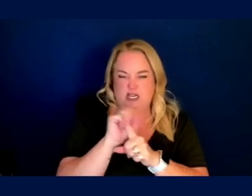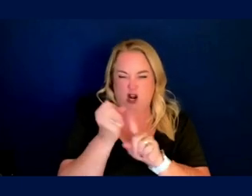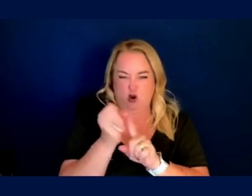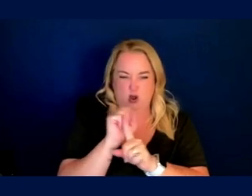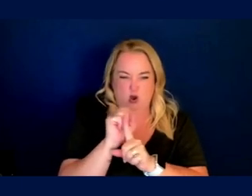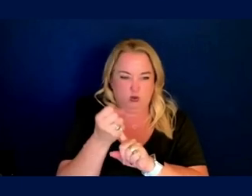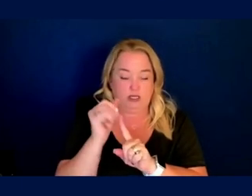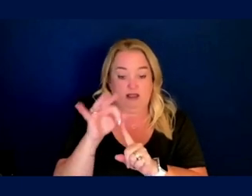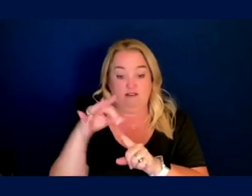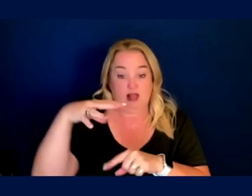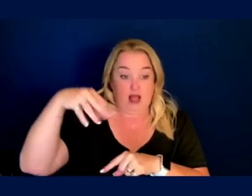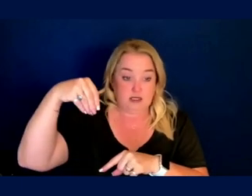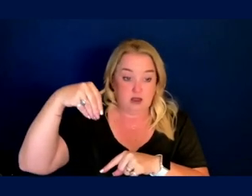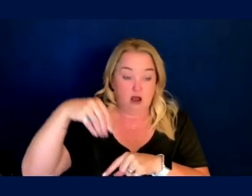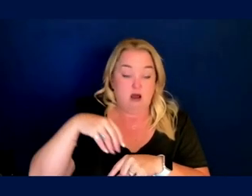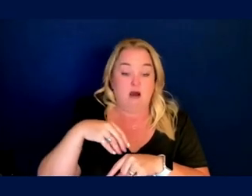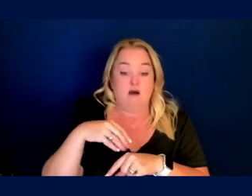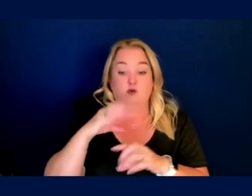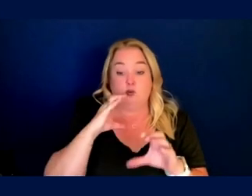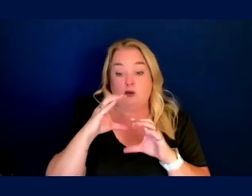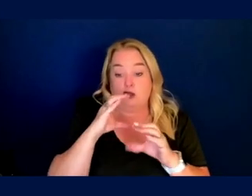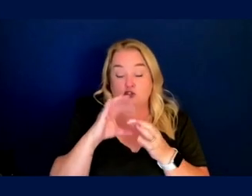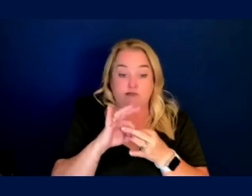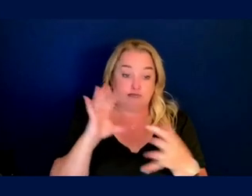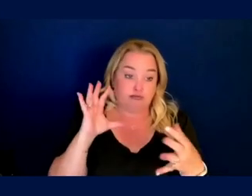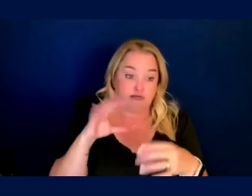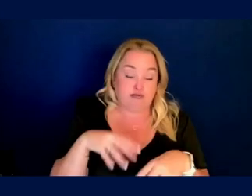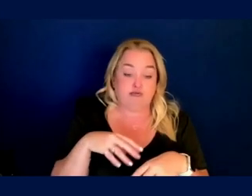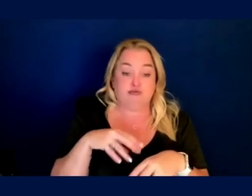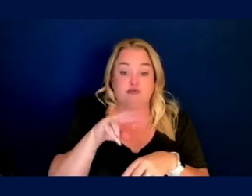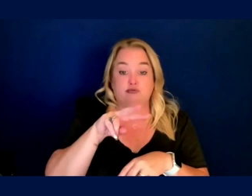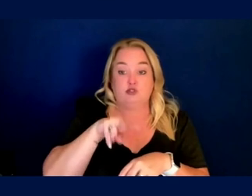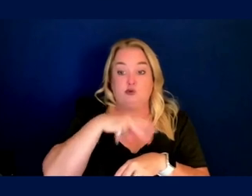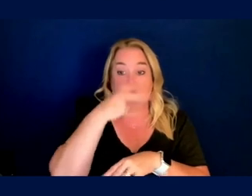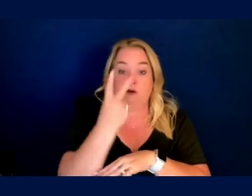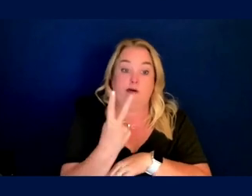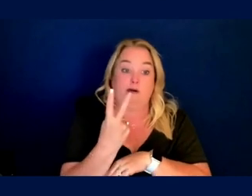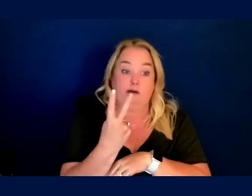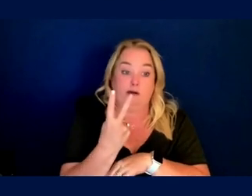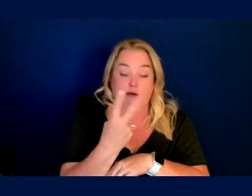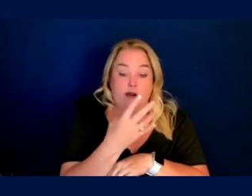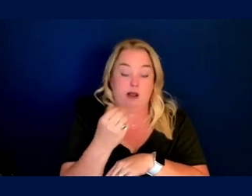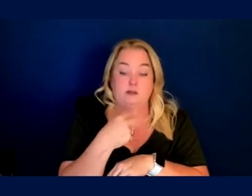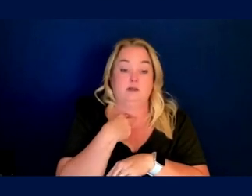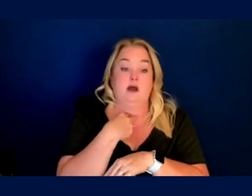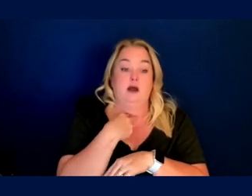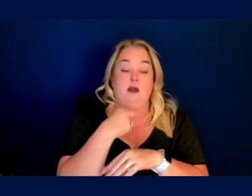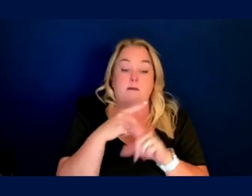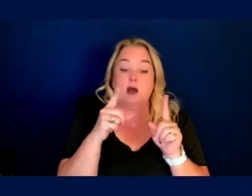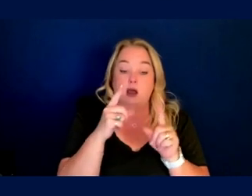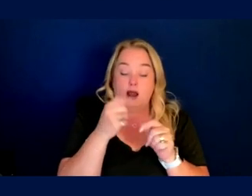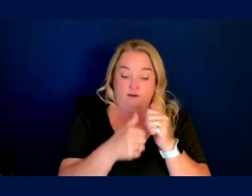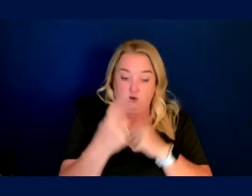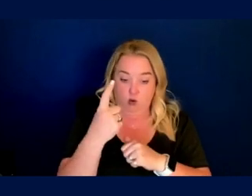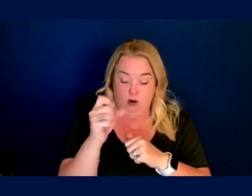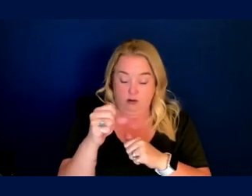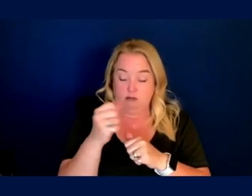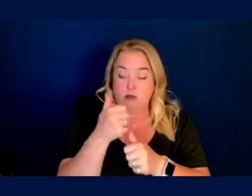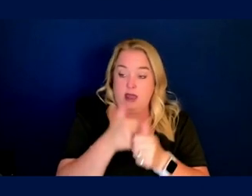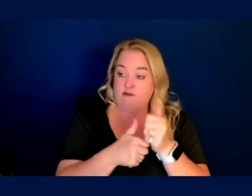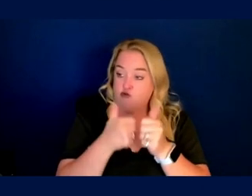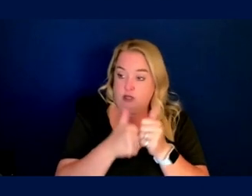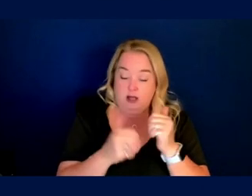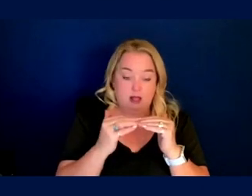The lights are out, the comms are off, you're inverted, um, and you're strapped in. Okay, go. And so everyone of every functional